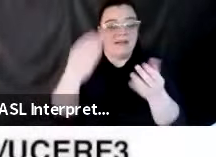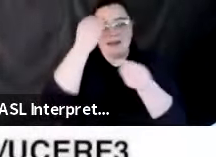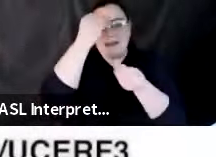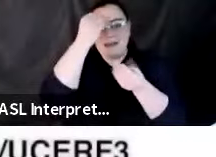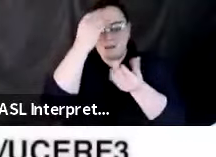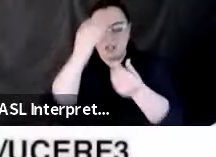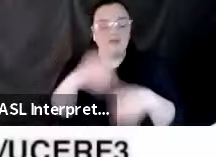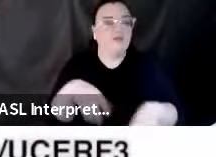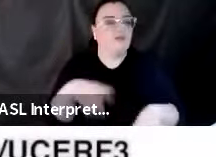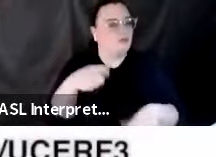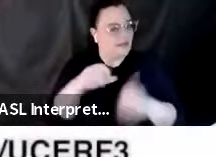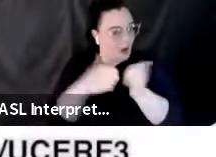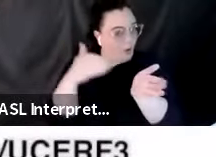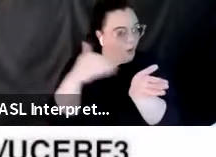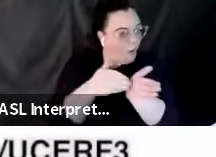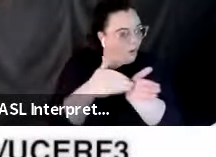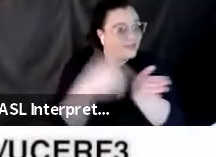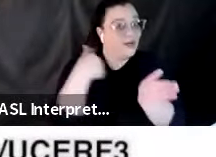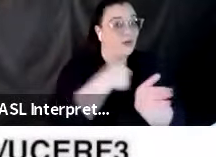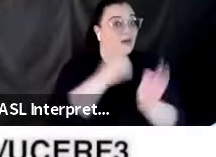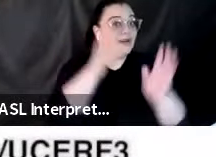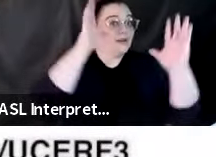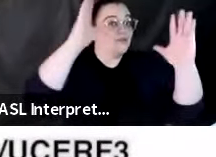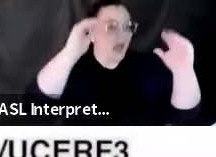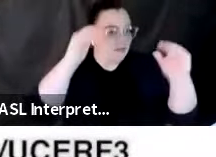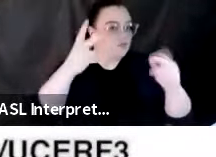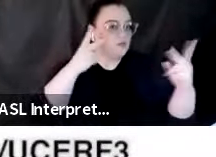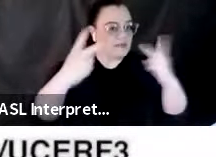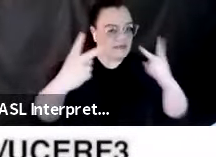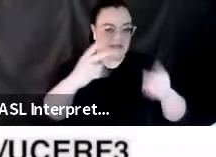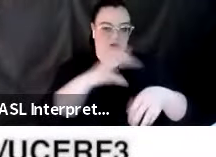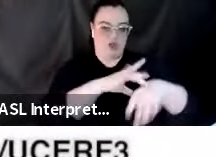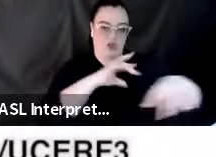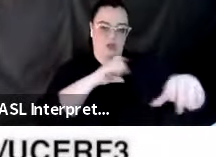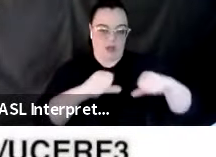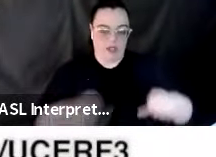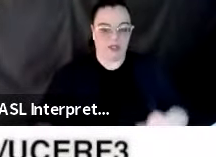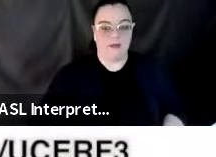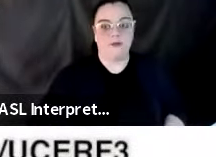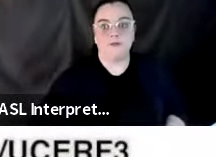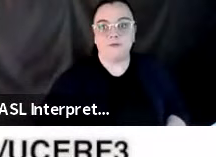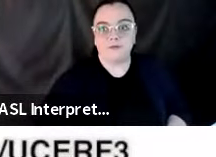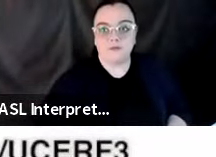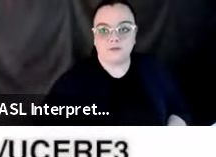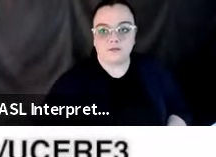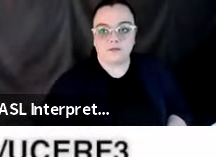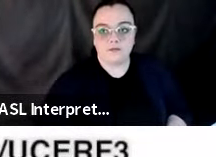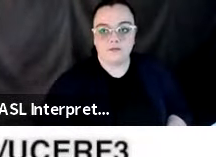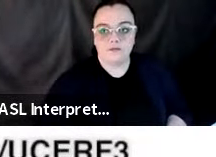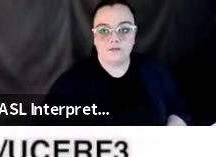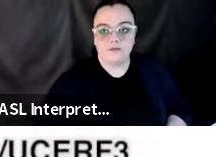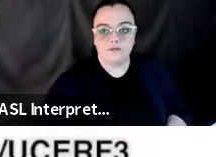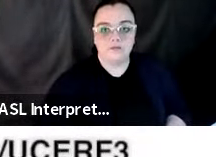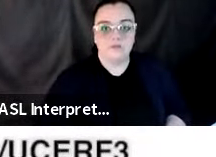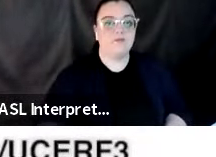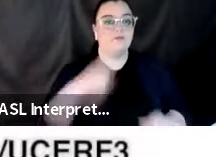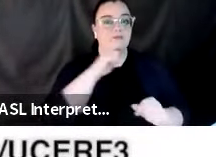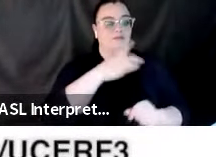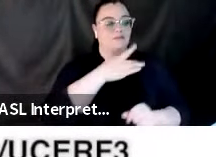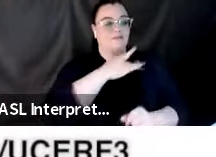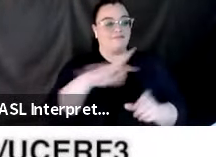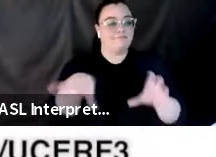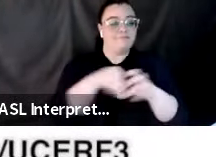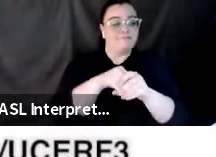often we expect them to produce, uh, earthquakes of different magnitudes. And these are usually on the timescales of hundreds to